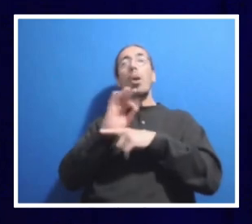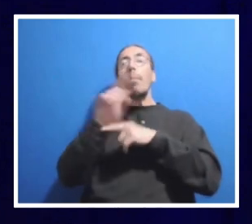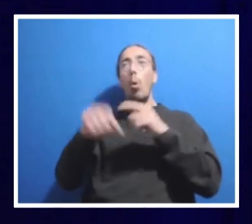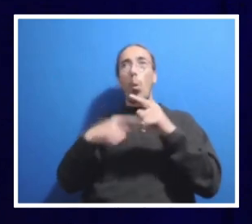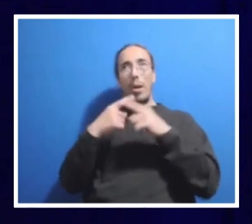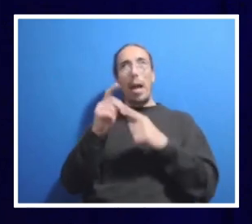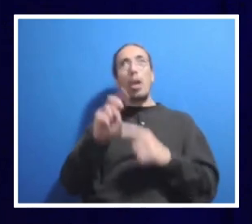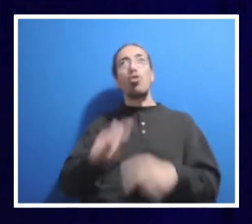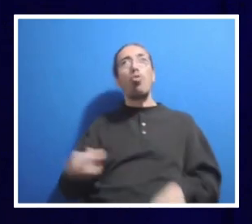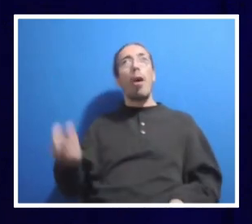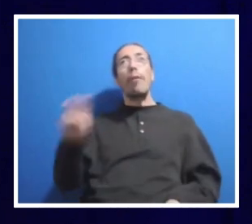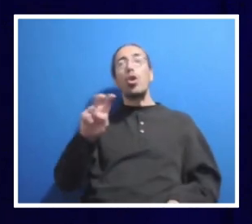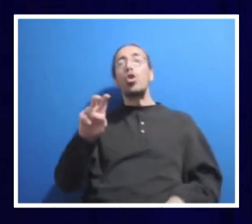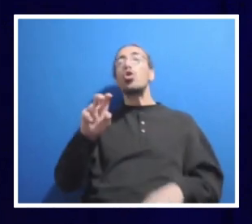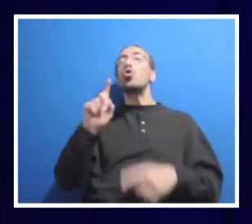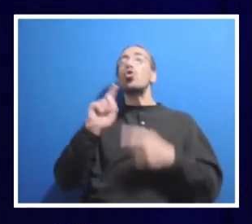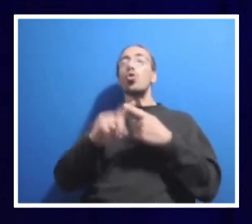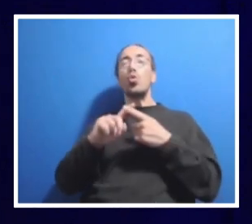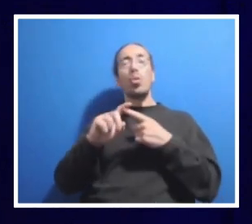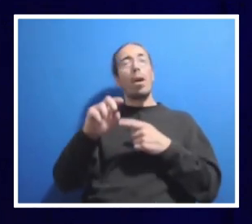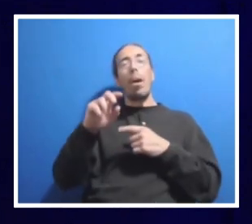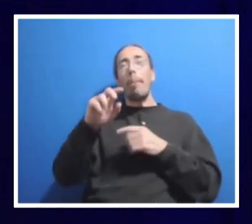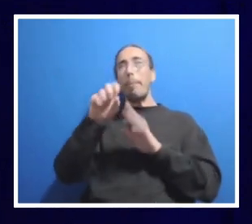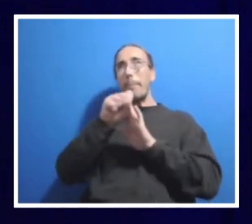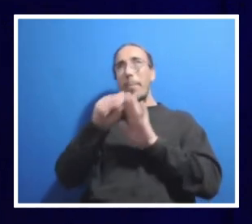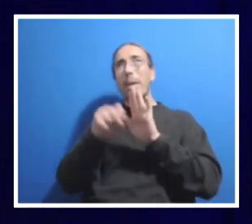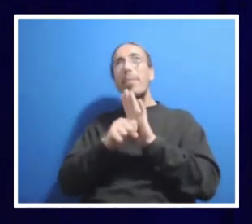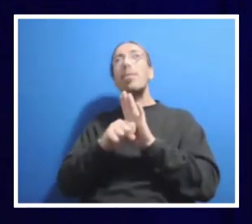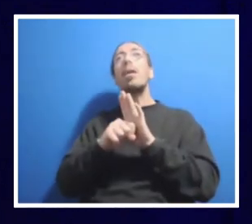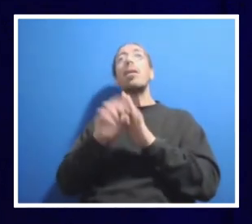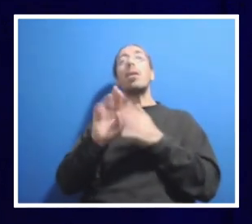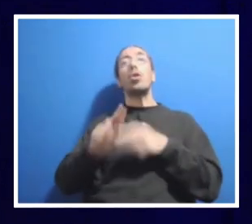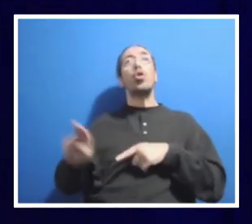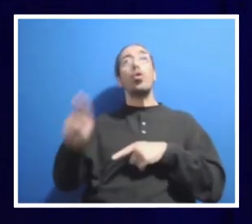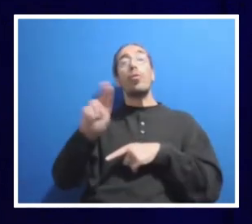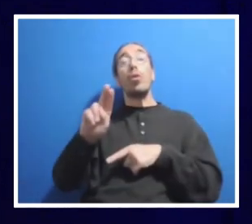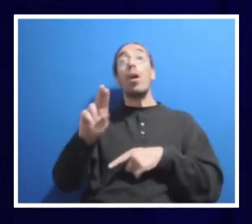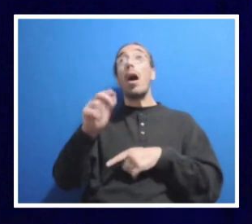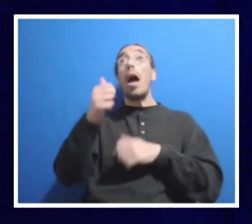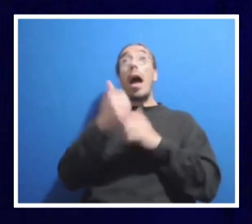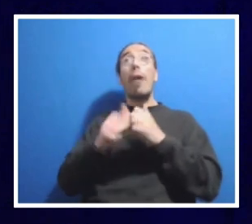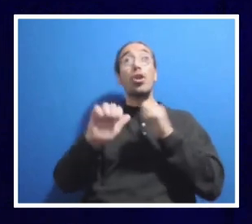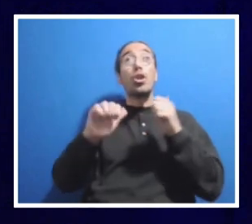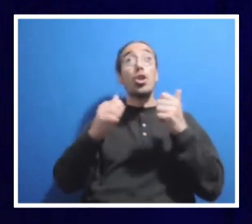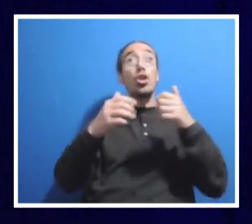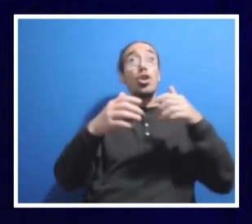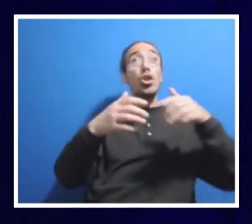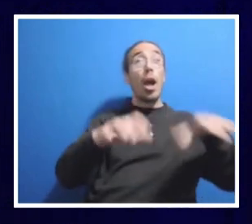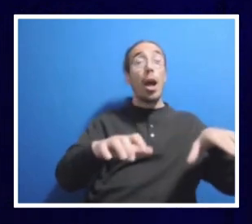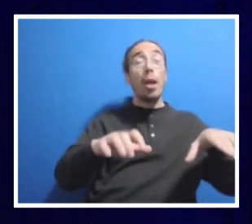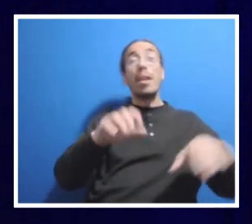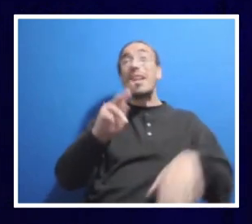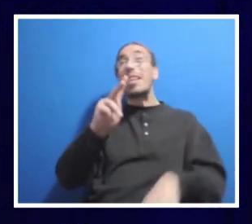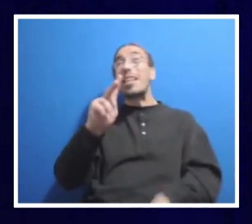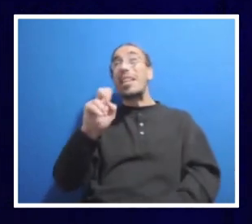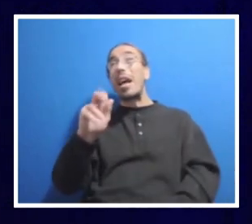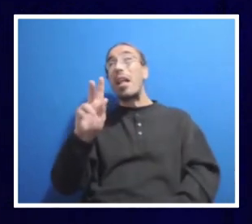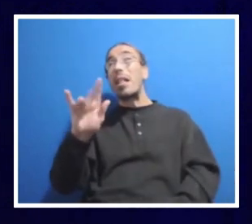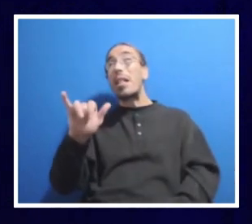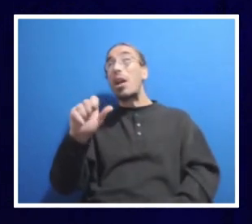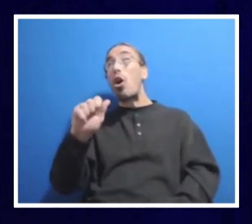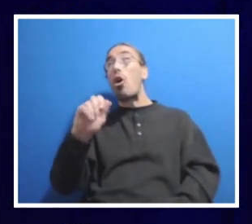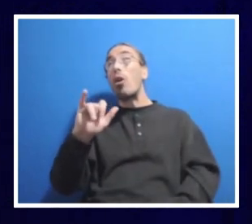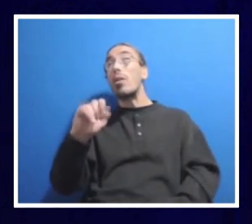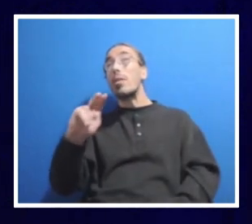Commonwealth campuses. If there was one theme that every single chancellor, Kelly Austin, faculty, staff at these campuses